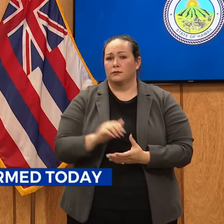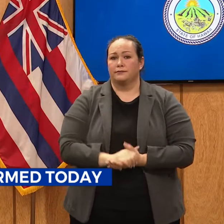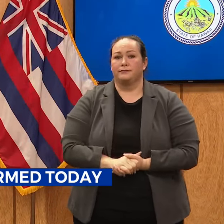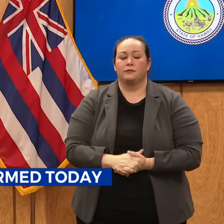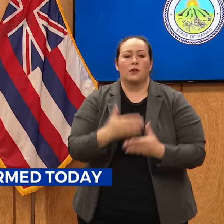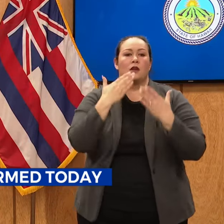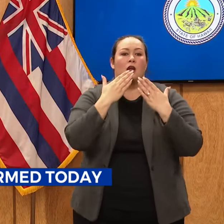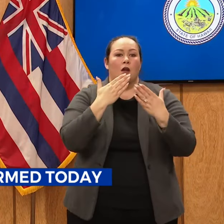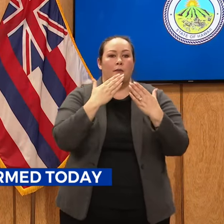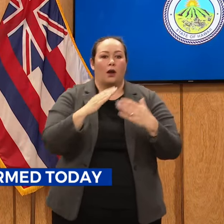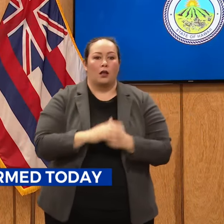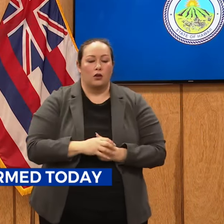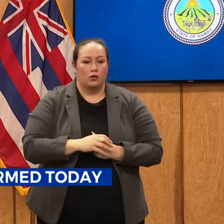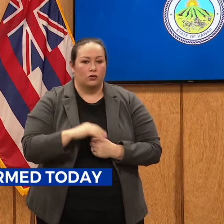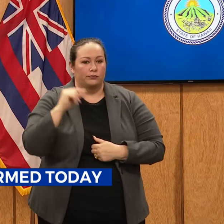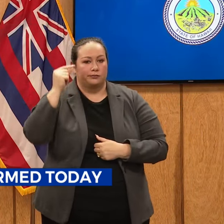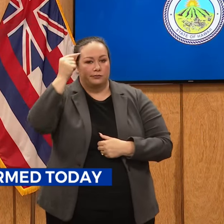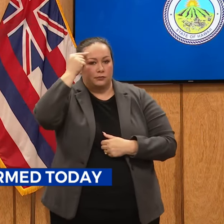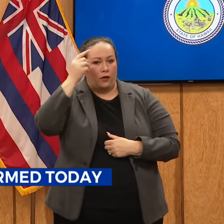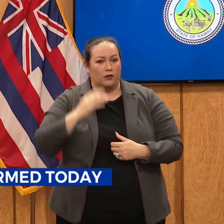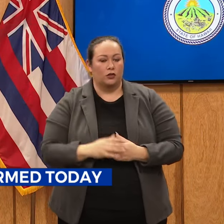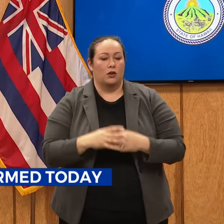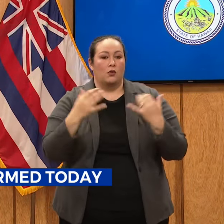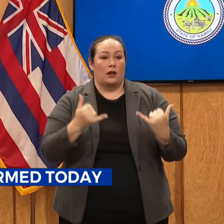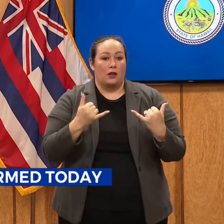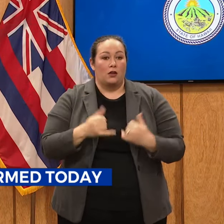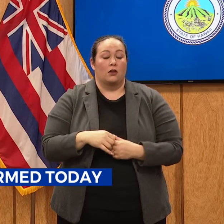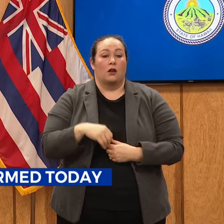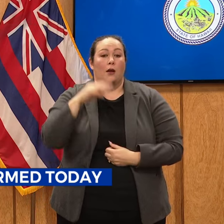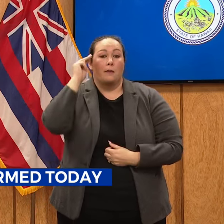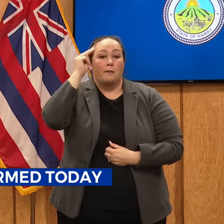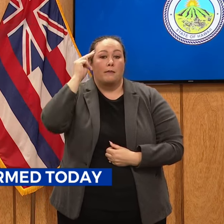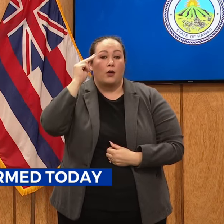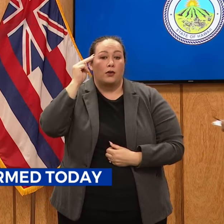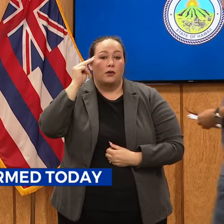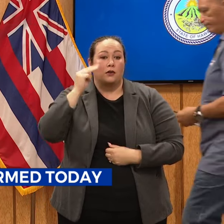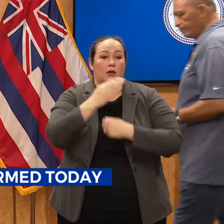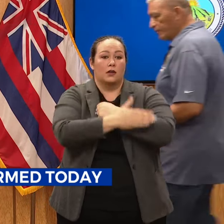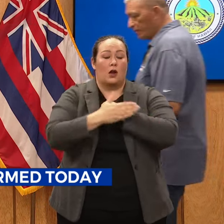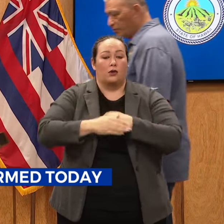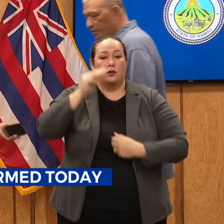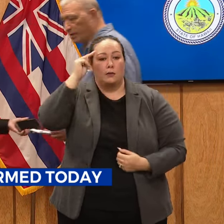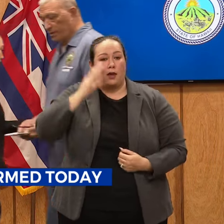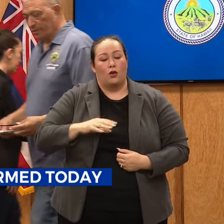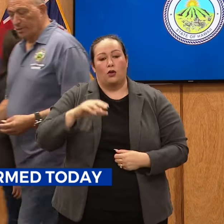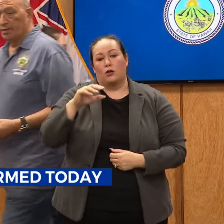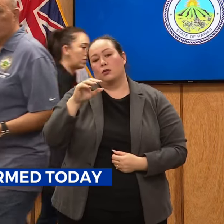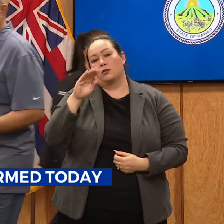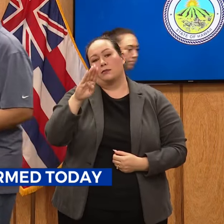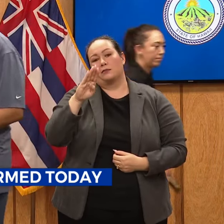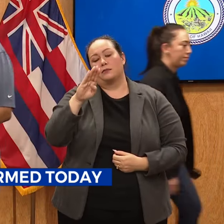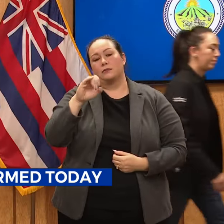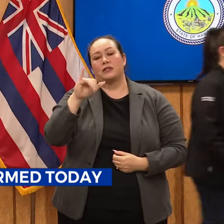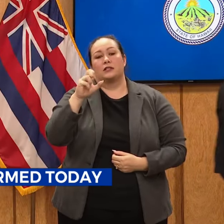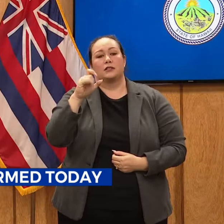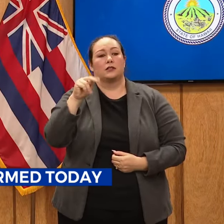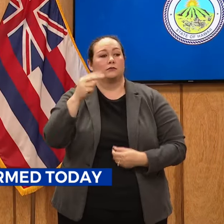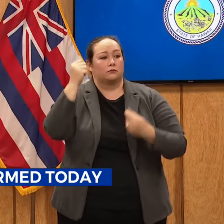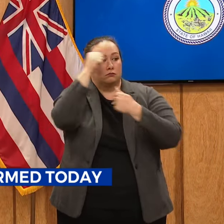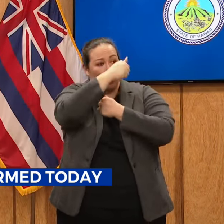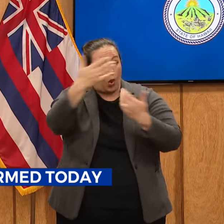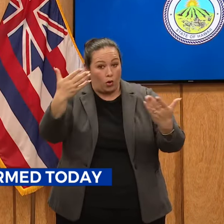Mahalo, Mayor. At this time, I'd like to welcome up Maui County Mayor Richard Bissett. Aloha.